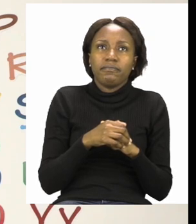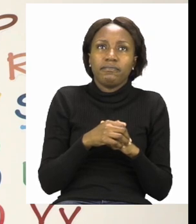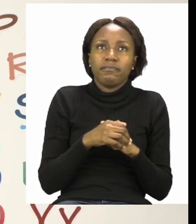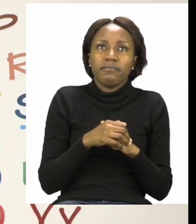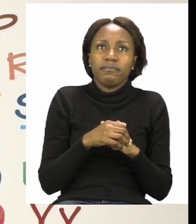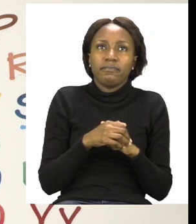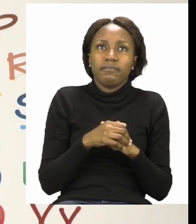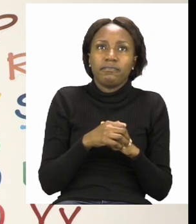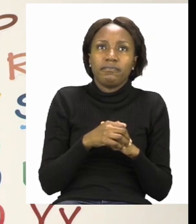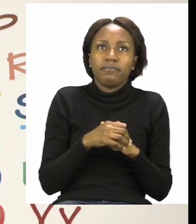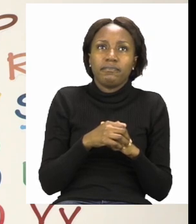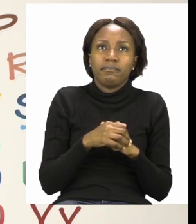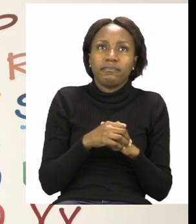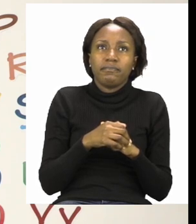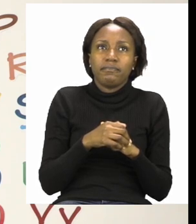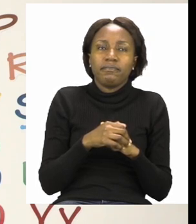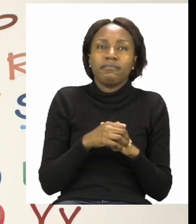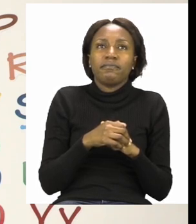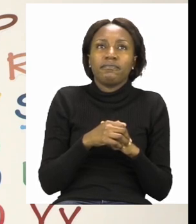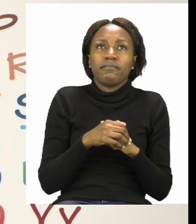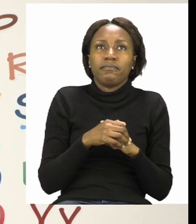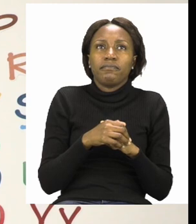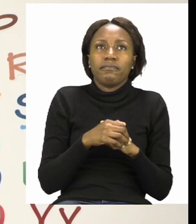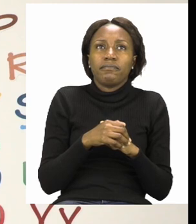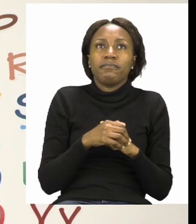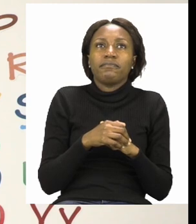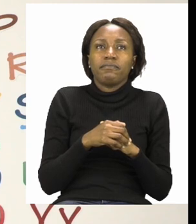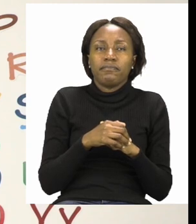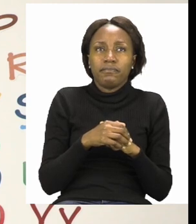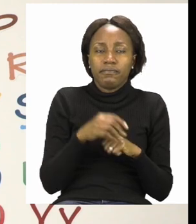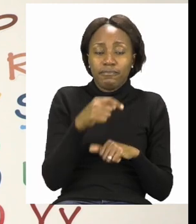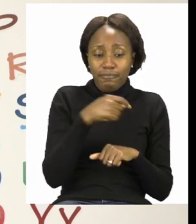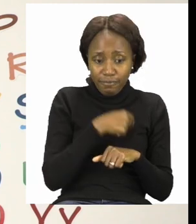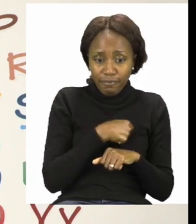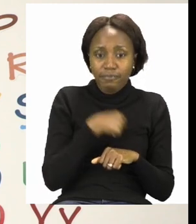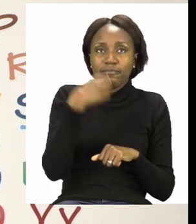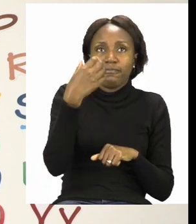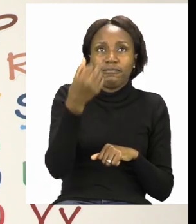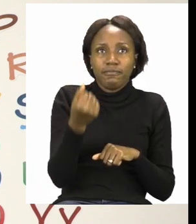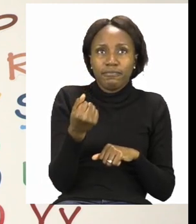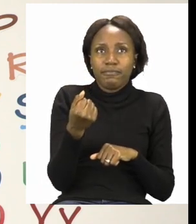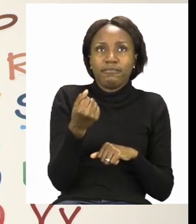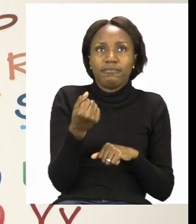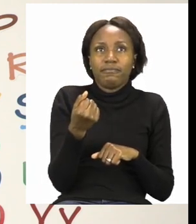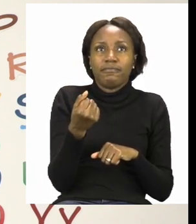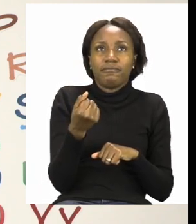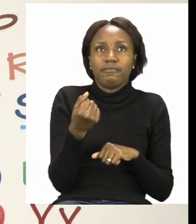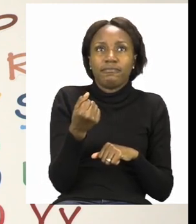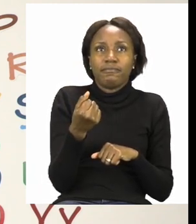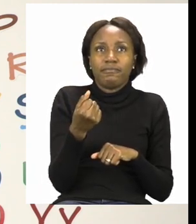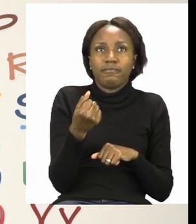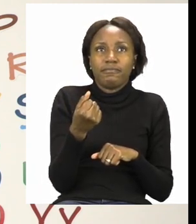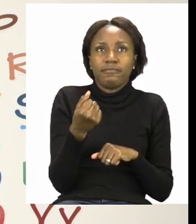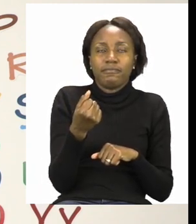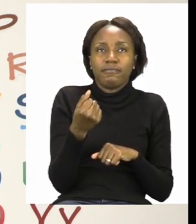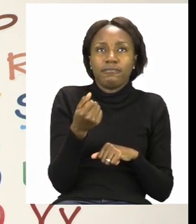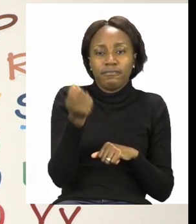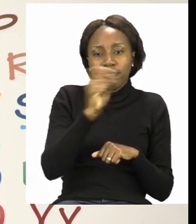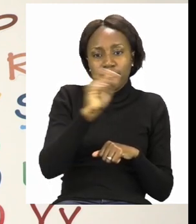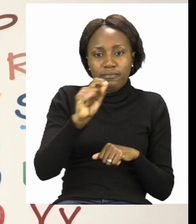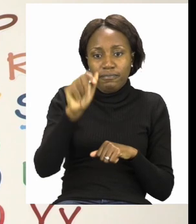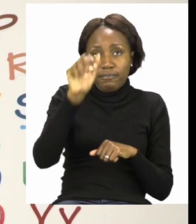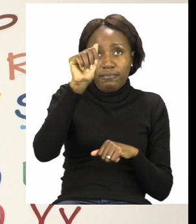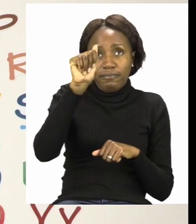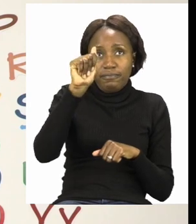Very good. Now, I have she has. The next one that I want to put is a.